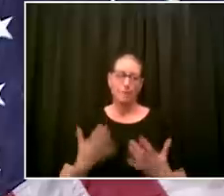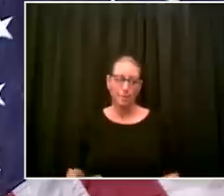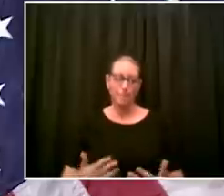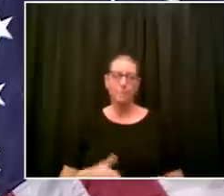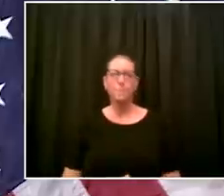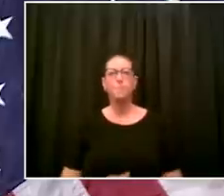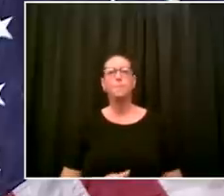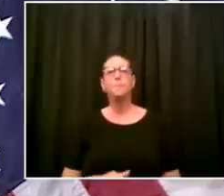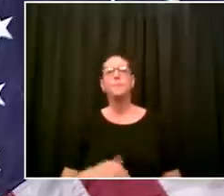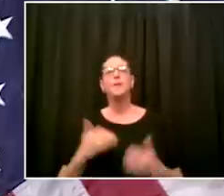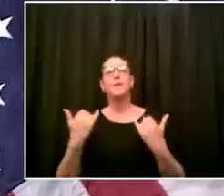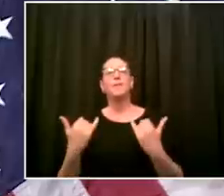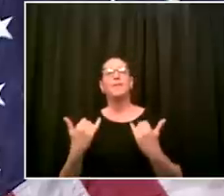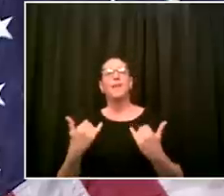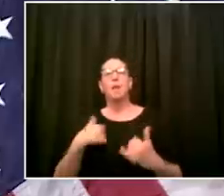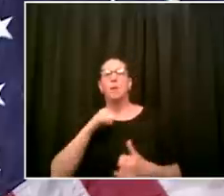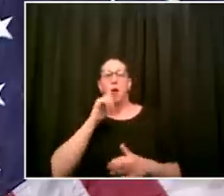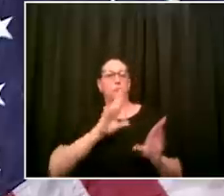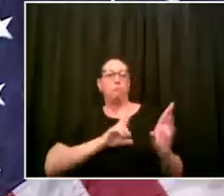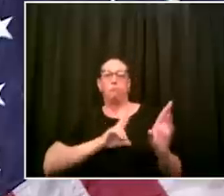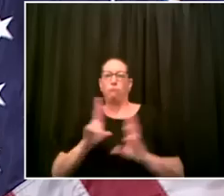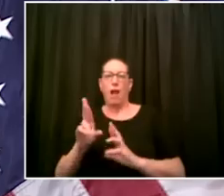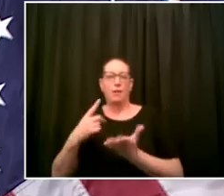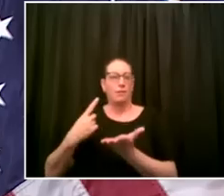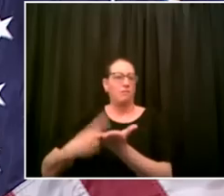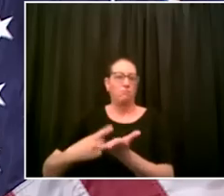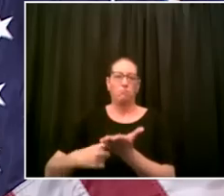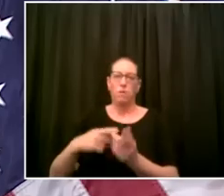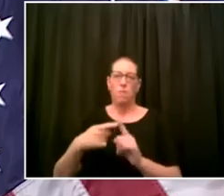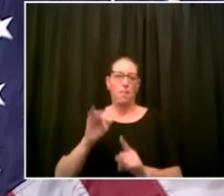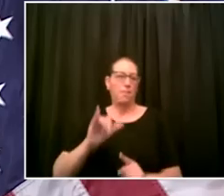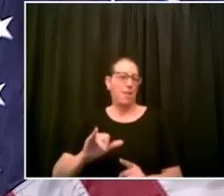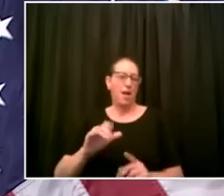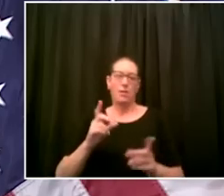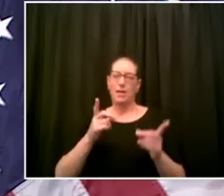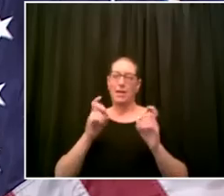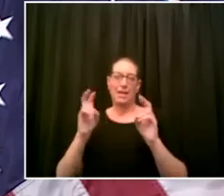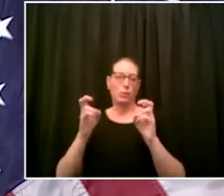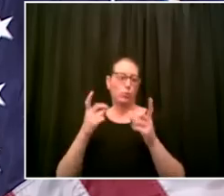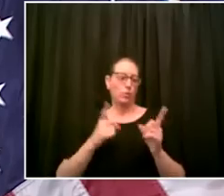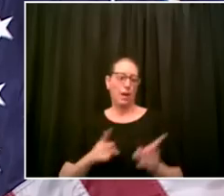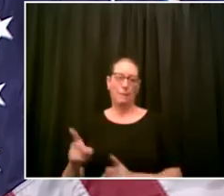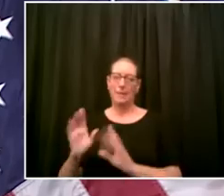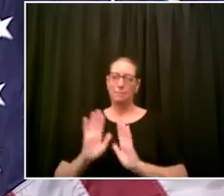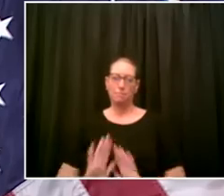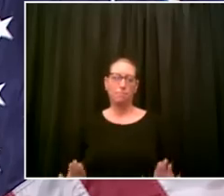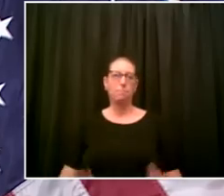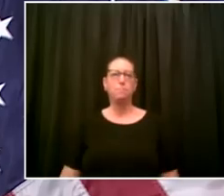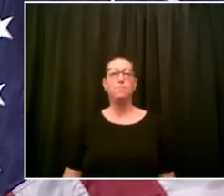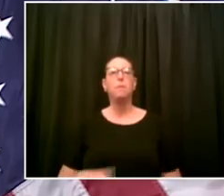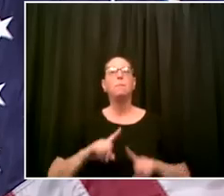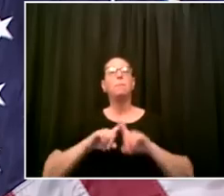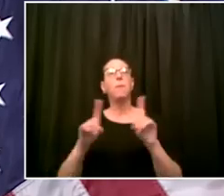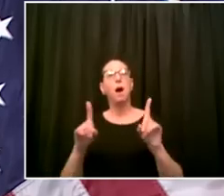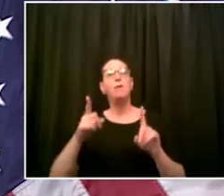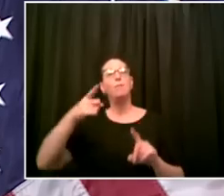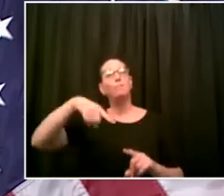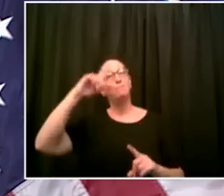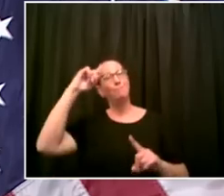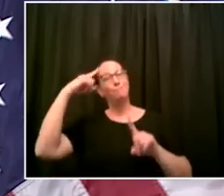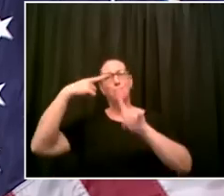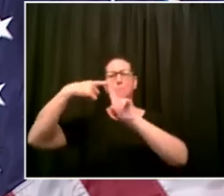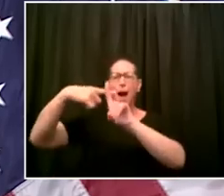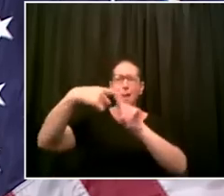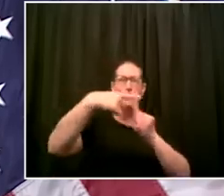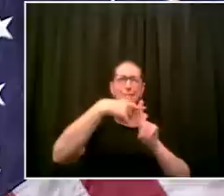but uh in that instance everything won't be on the table but let's let's accent the positive let's go fight for the stimulus to be the right thing it